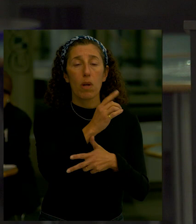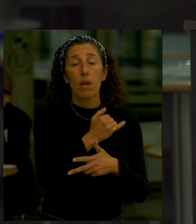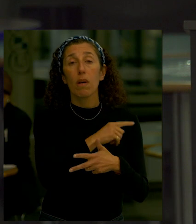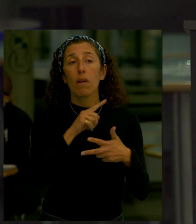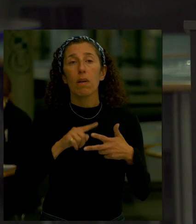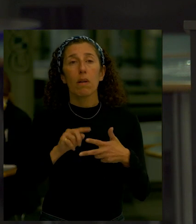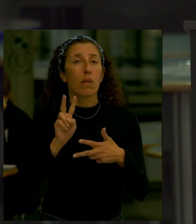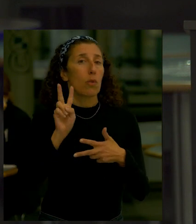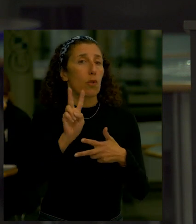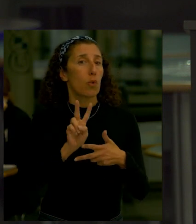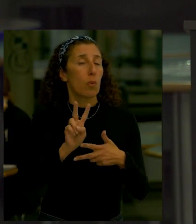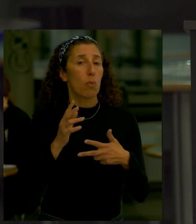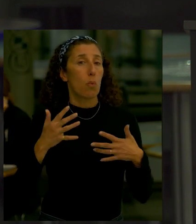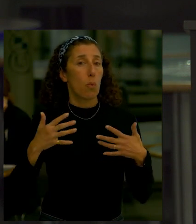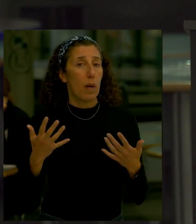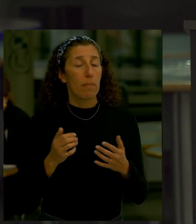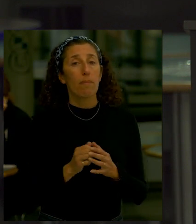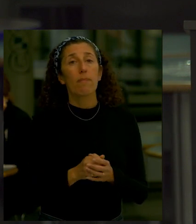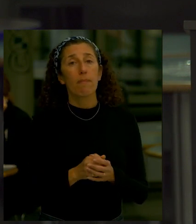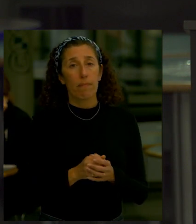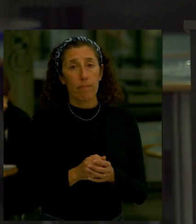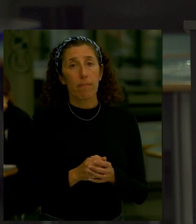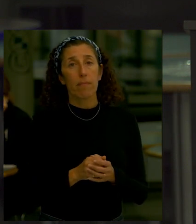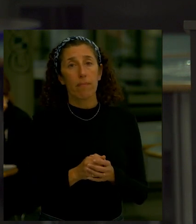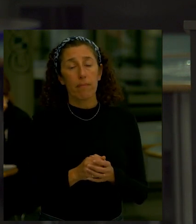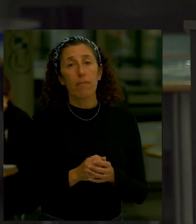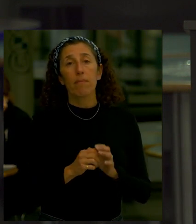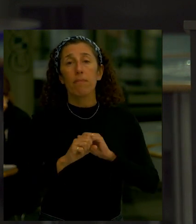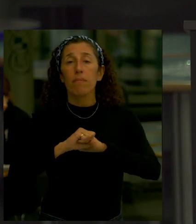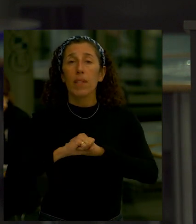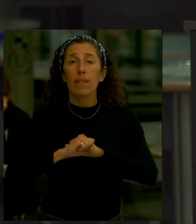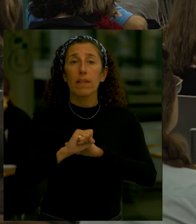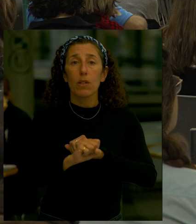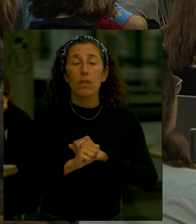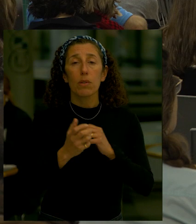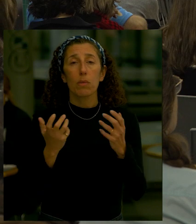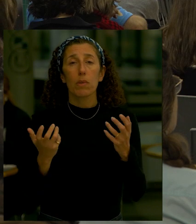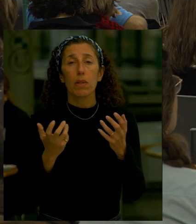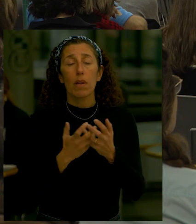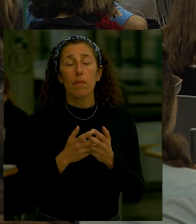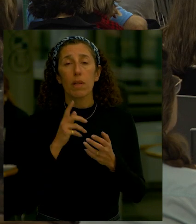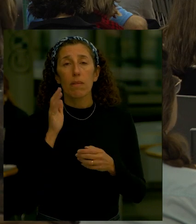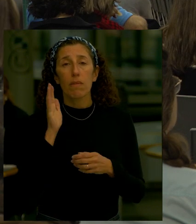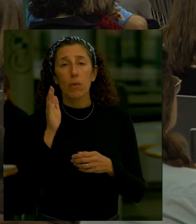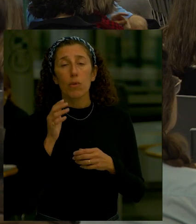a revised extension that will accommodate future adaptability and circulation